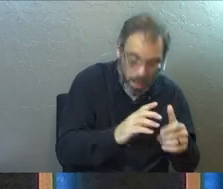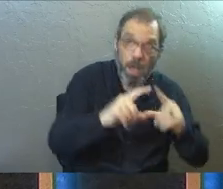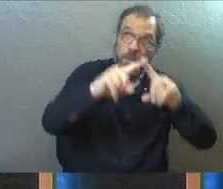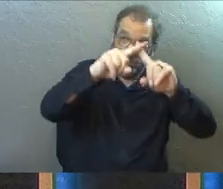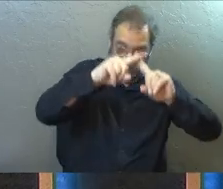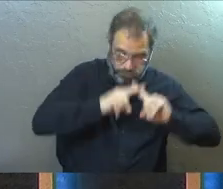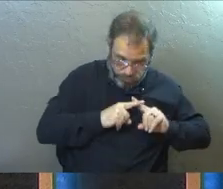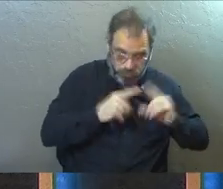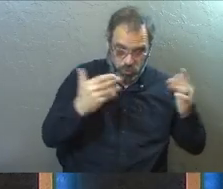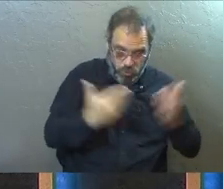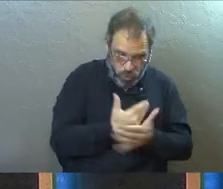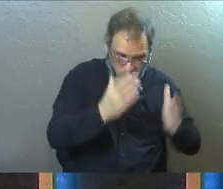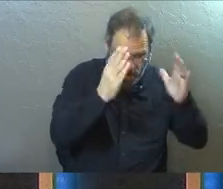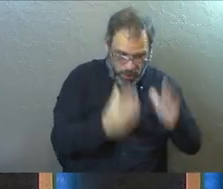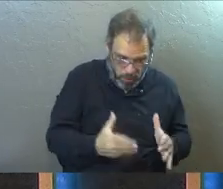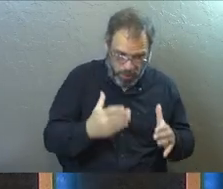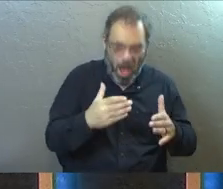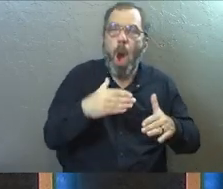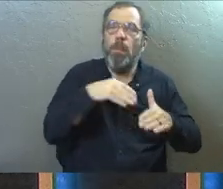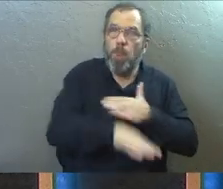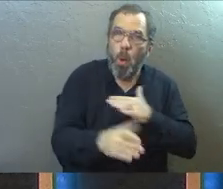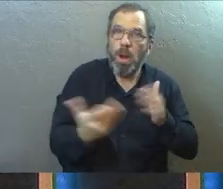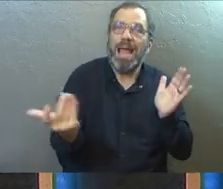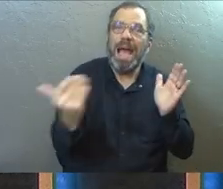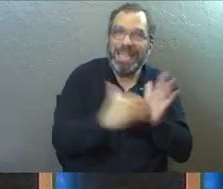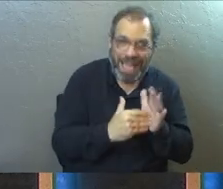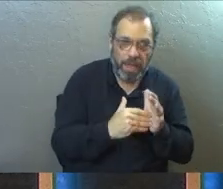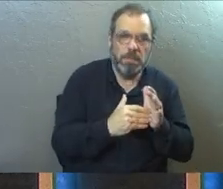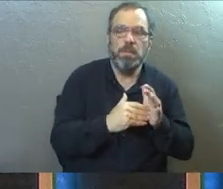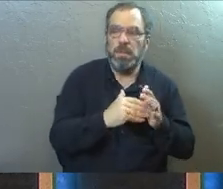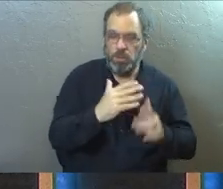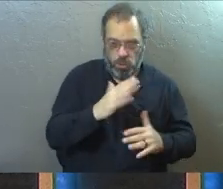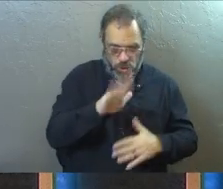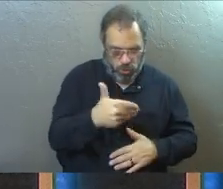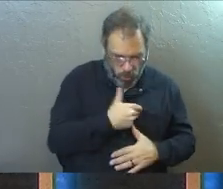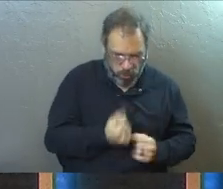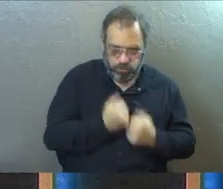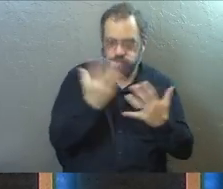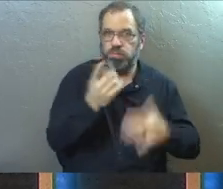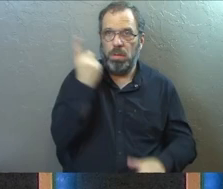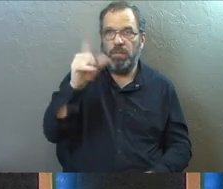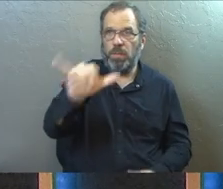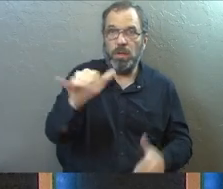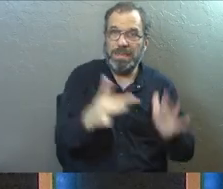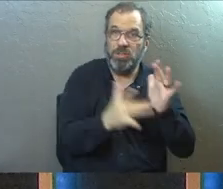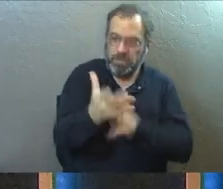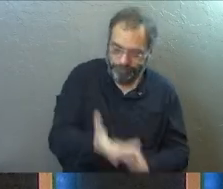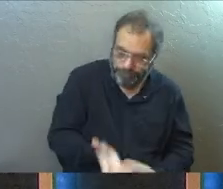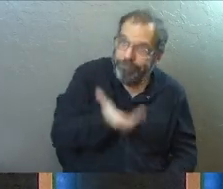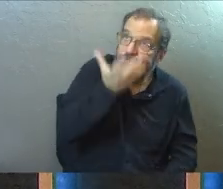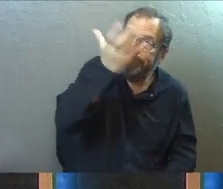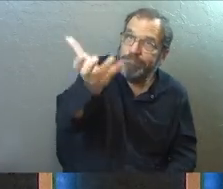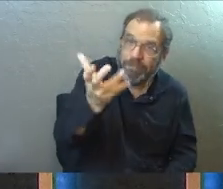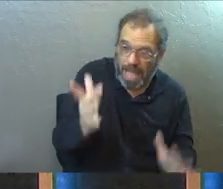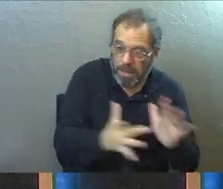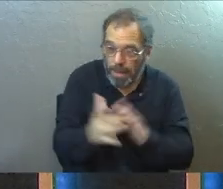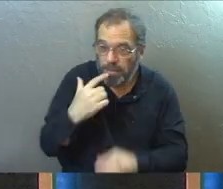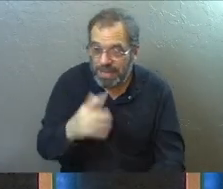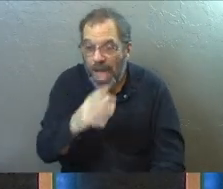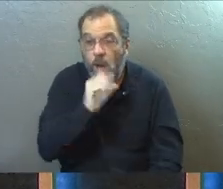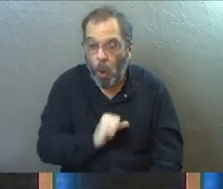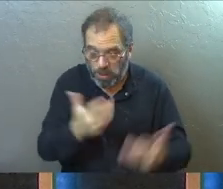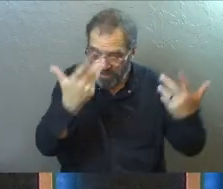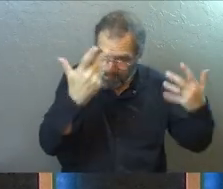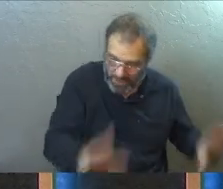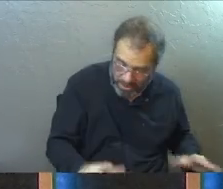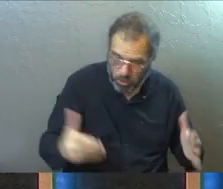a new creation. You get born again. You surrender your soul and your entire eternity to Jesus Christ. And the scripture says the